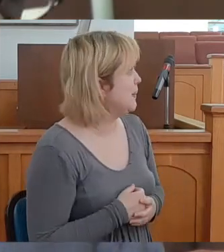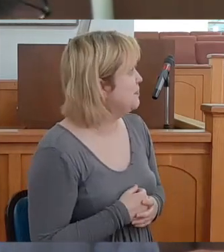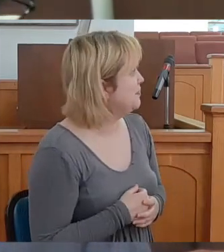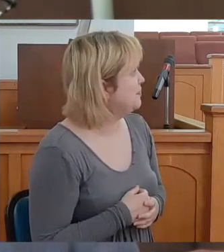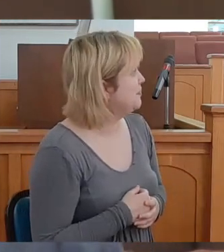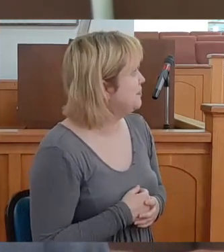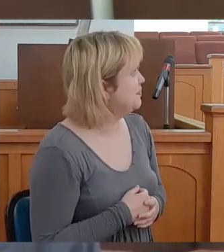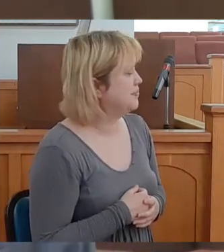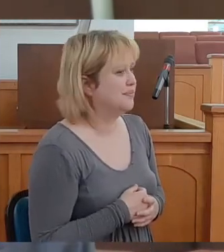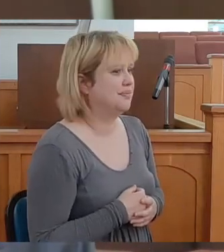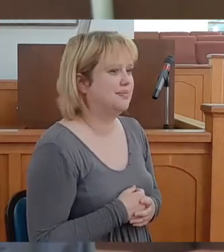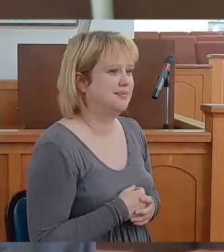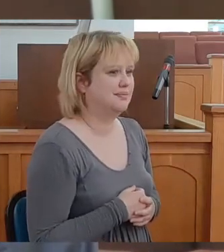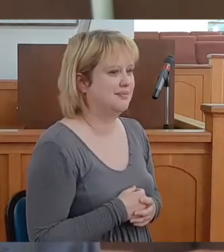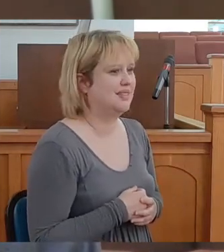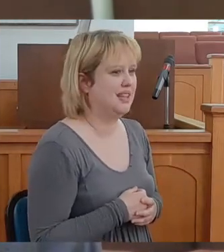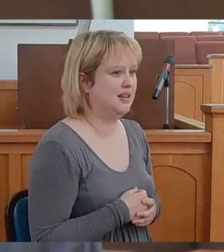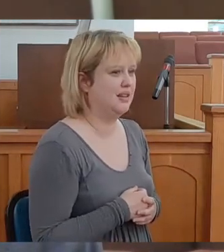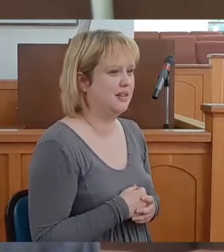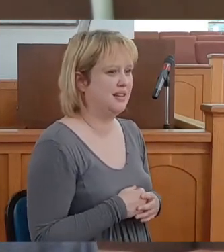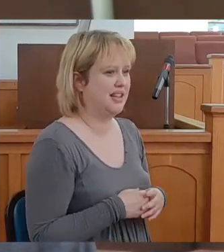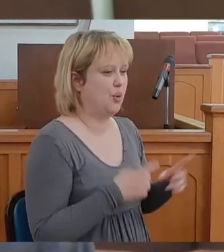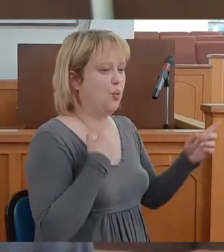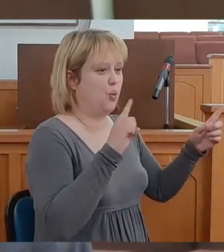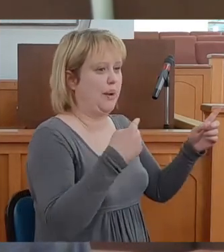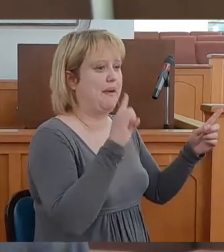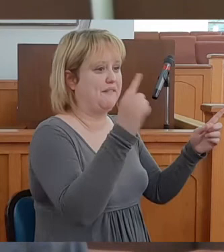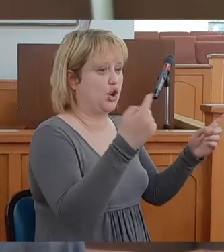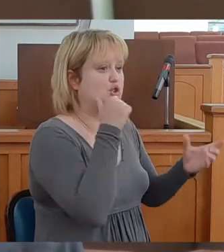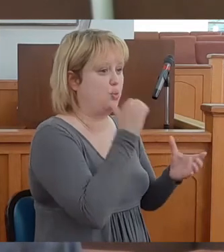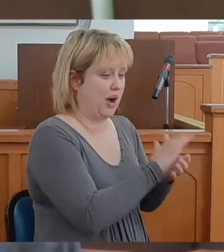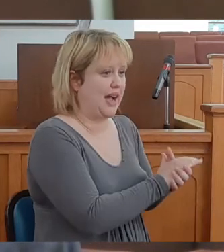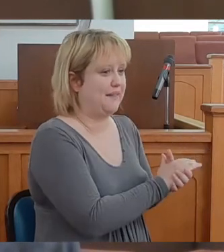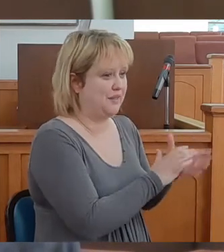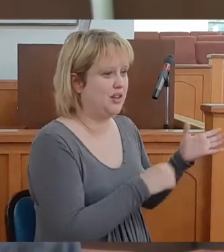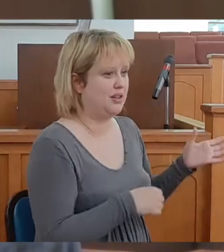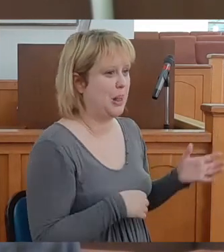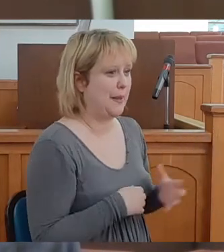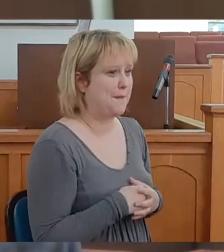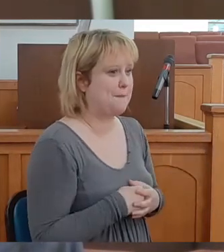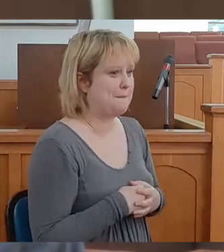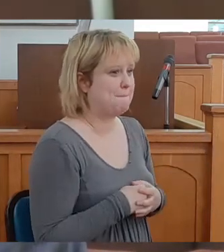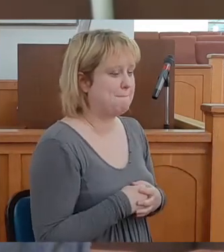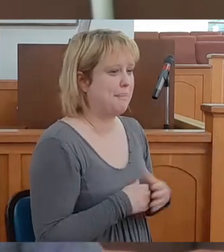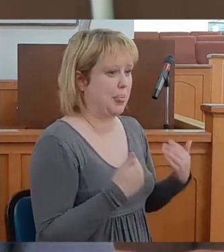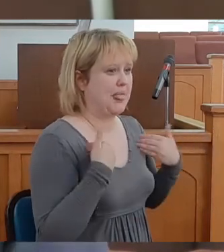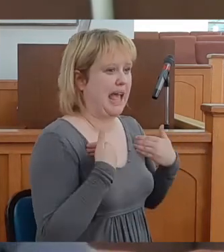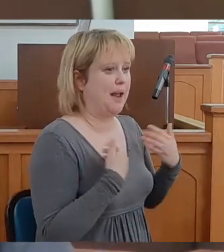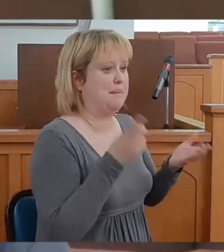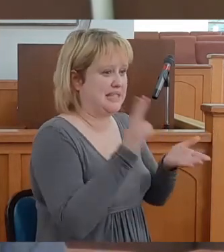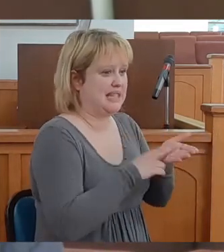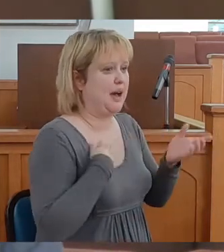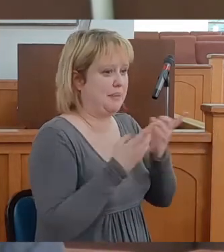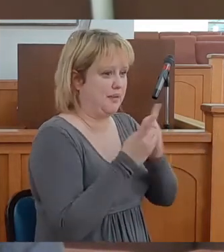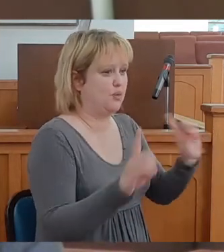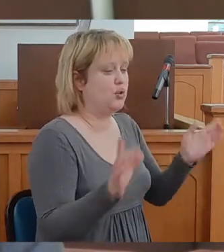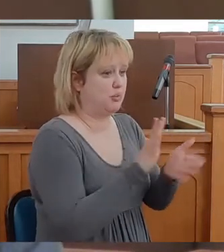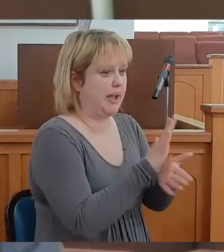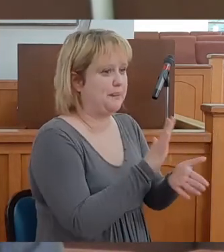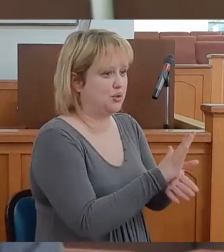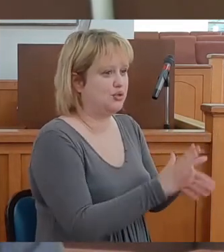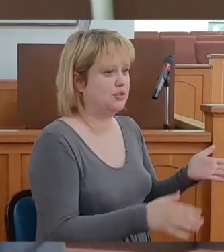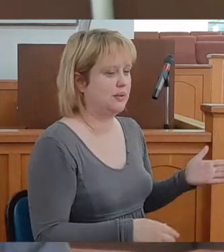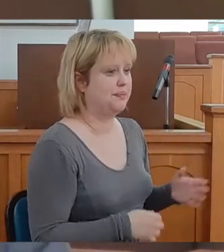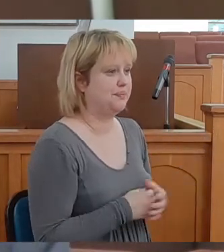when my first wife had me sign my divorce papers,